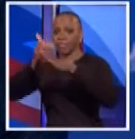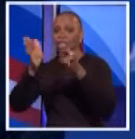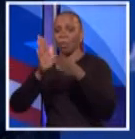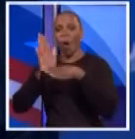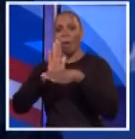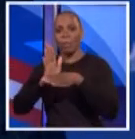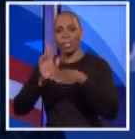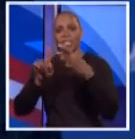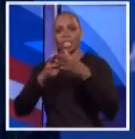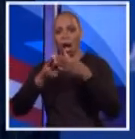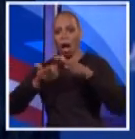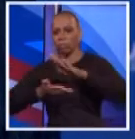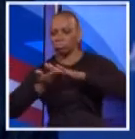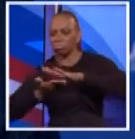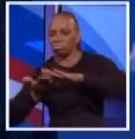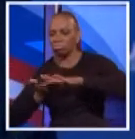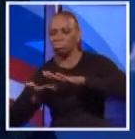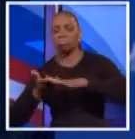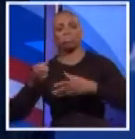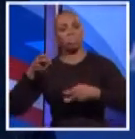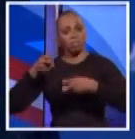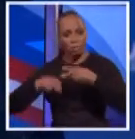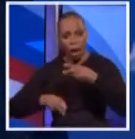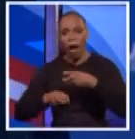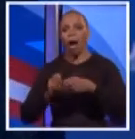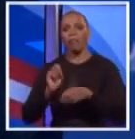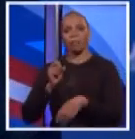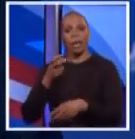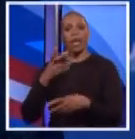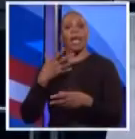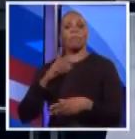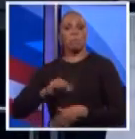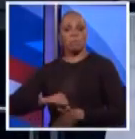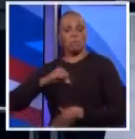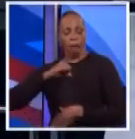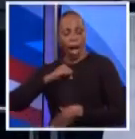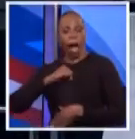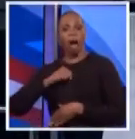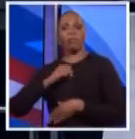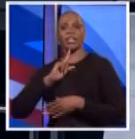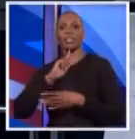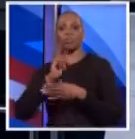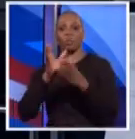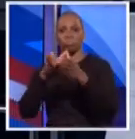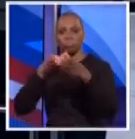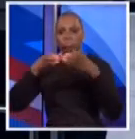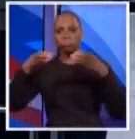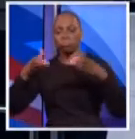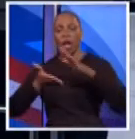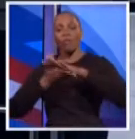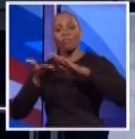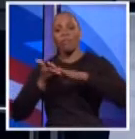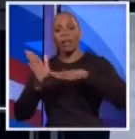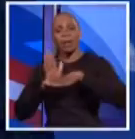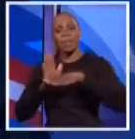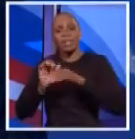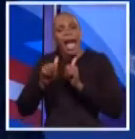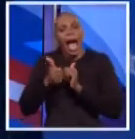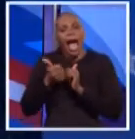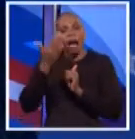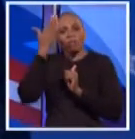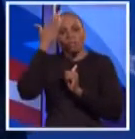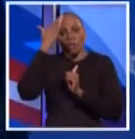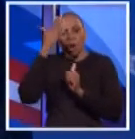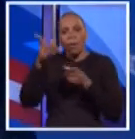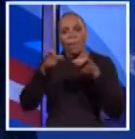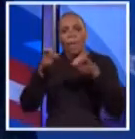We worked hard. It's been a family business. I've been proud to be part of it. It has grown. It has prospered. Running a business, knowing how to run a business, knowing how to manage risk,